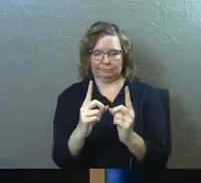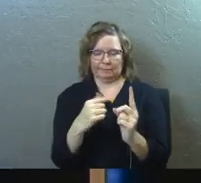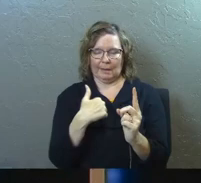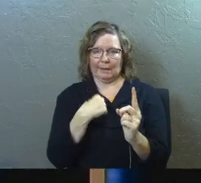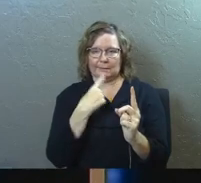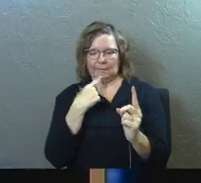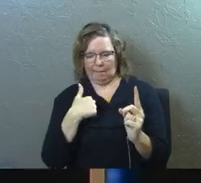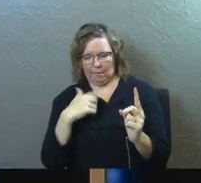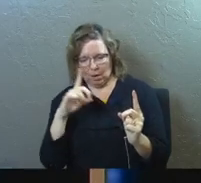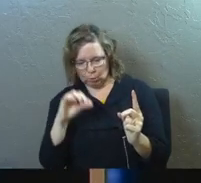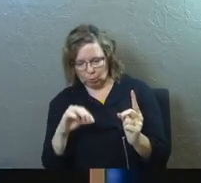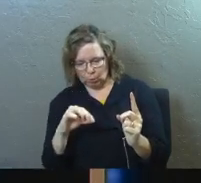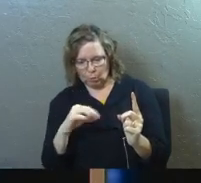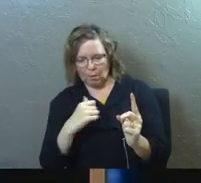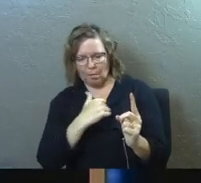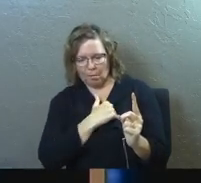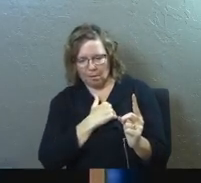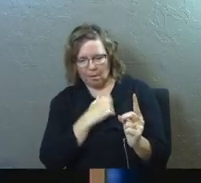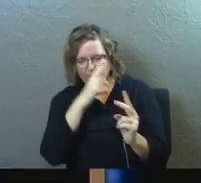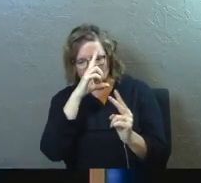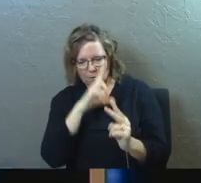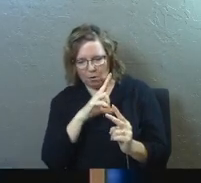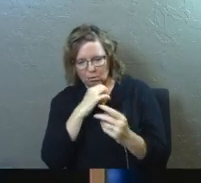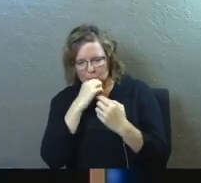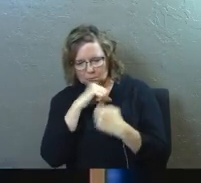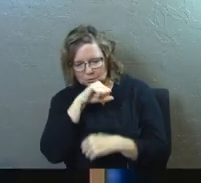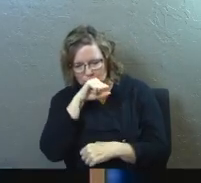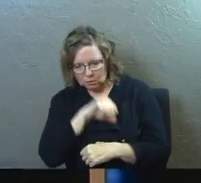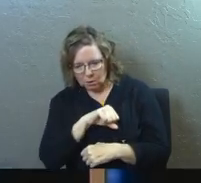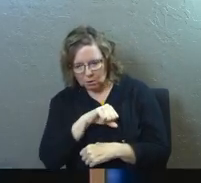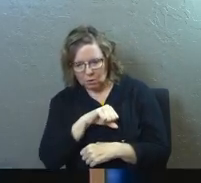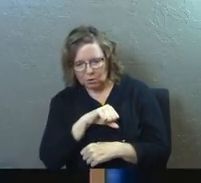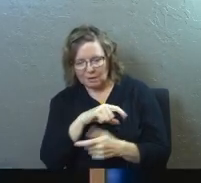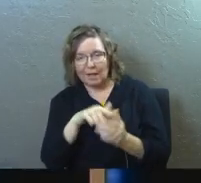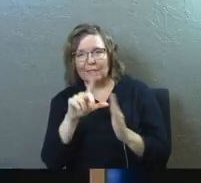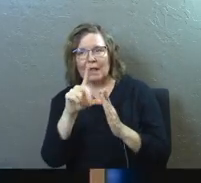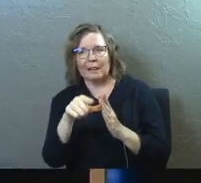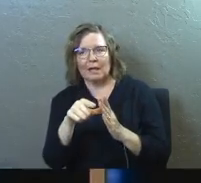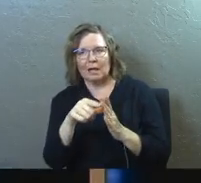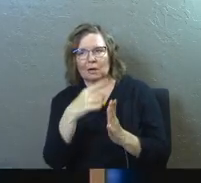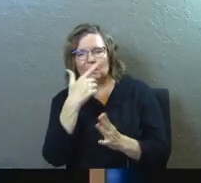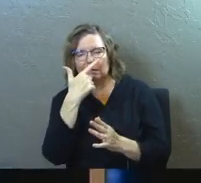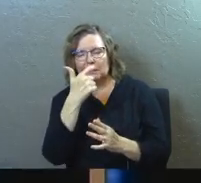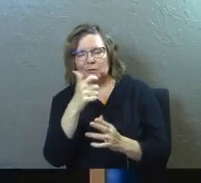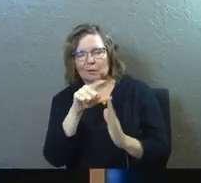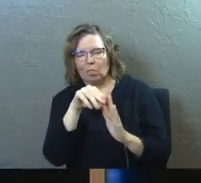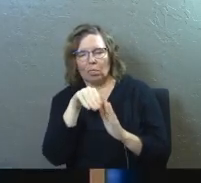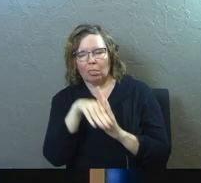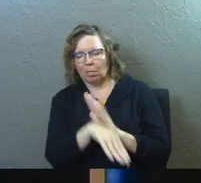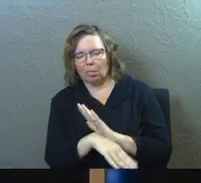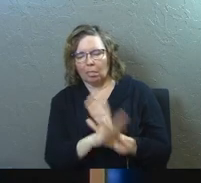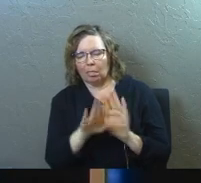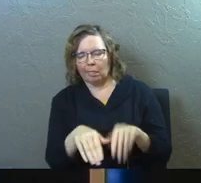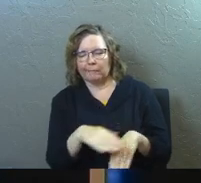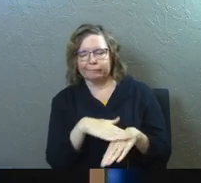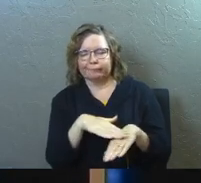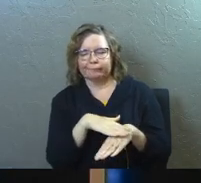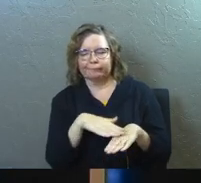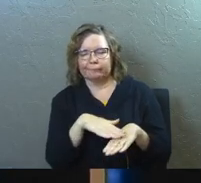I will love, honor, and cherish, and then lose interest and do the bare minimum for the rest of our lives.